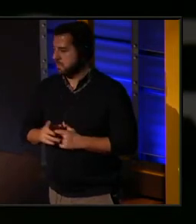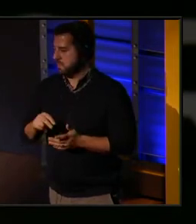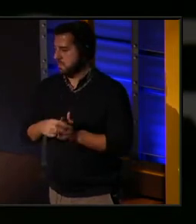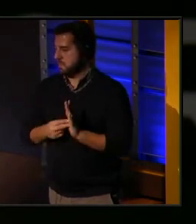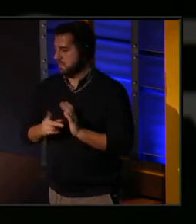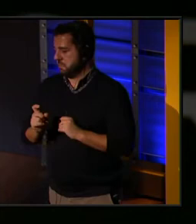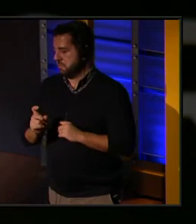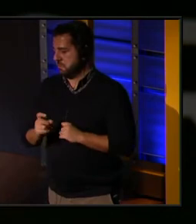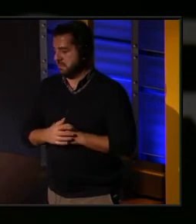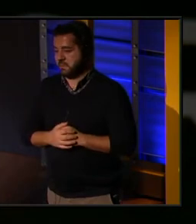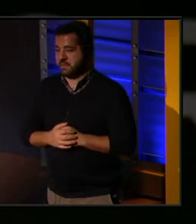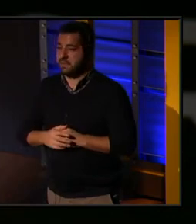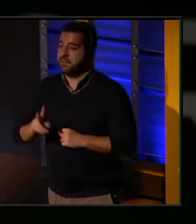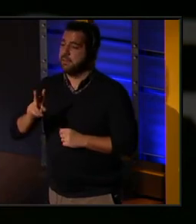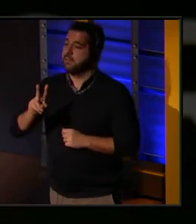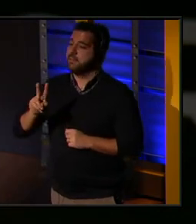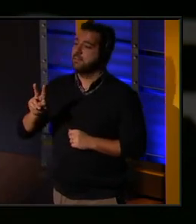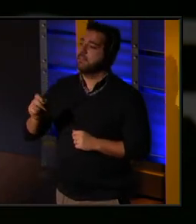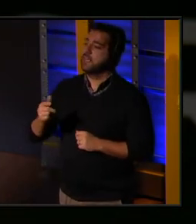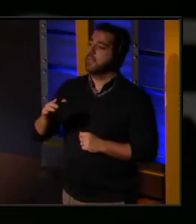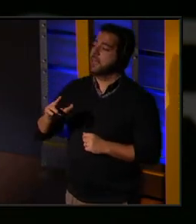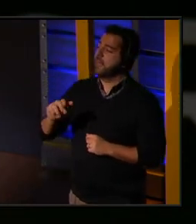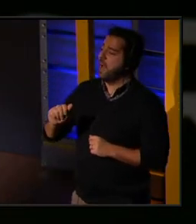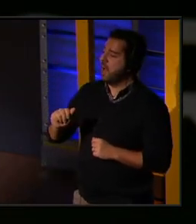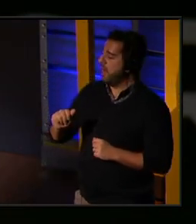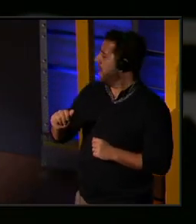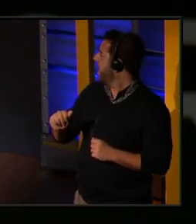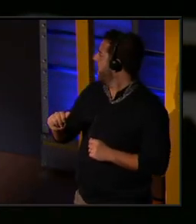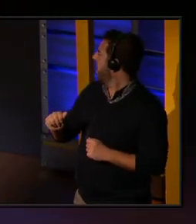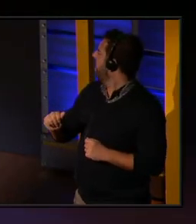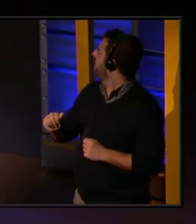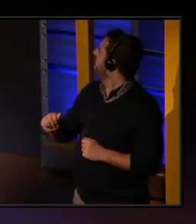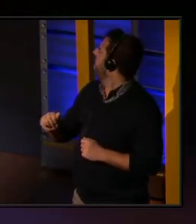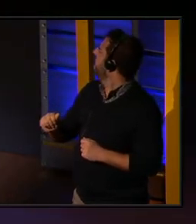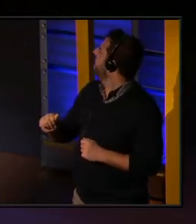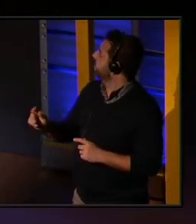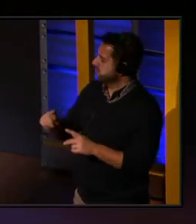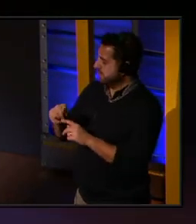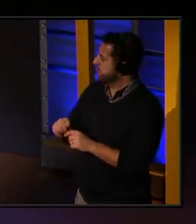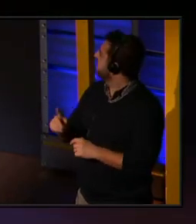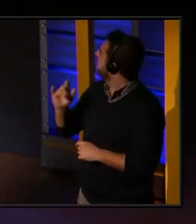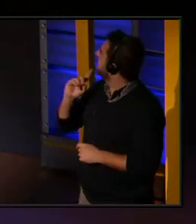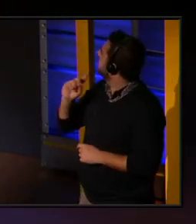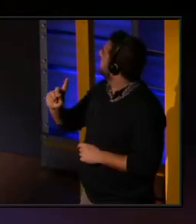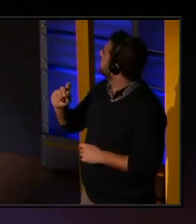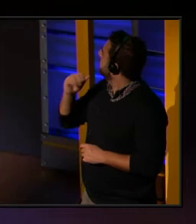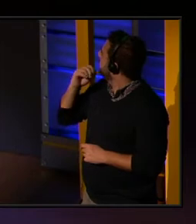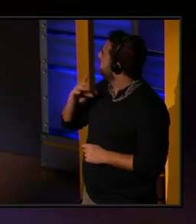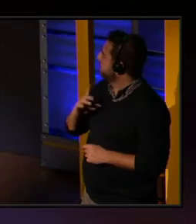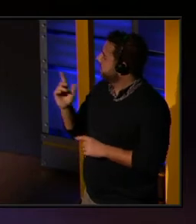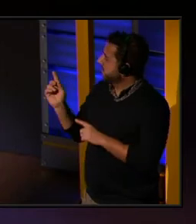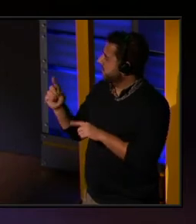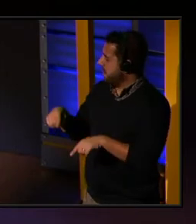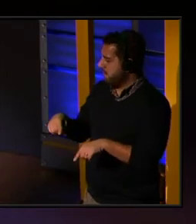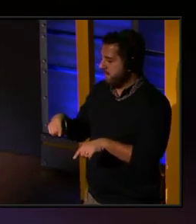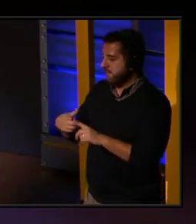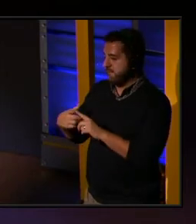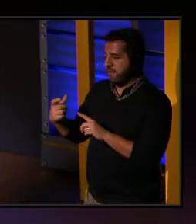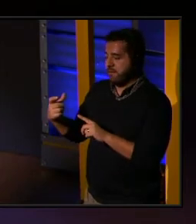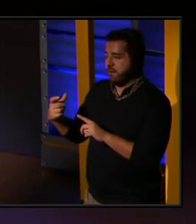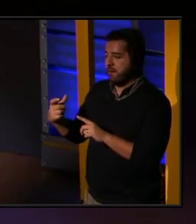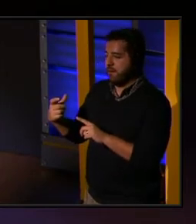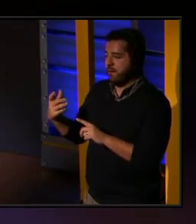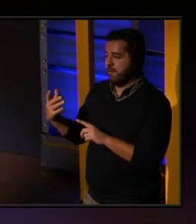was. So a biga is, well, traditionally, it was a woman that would come in from